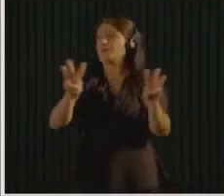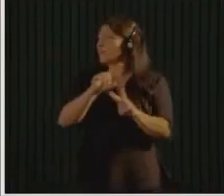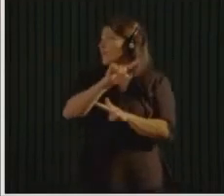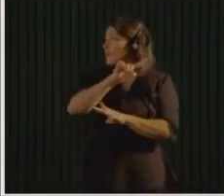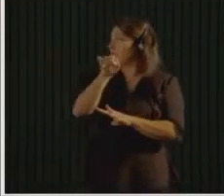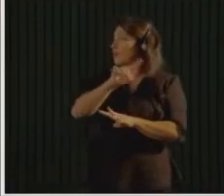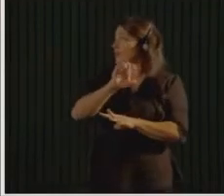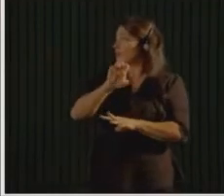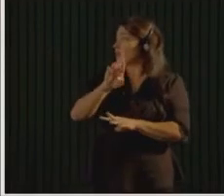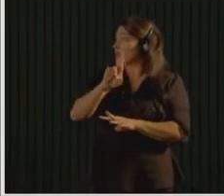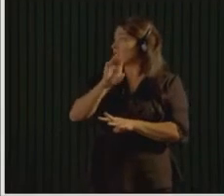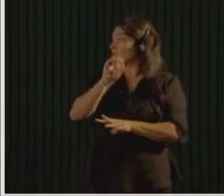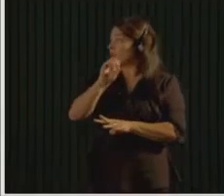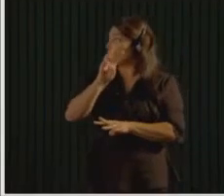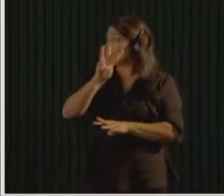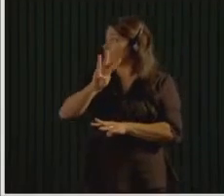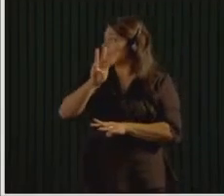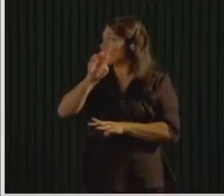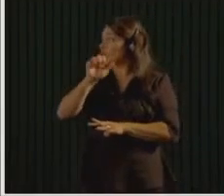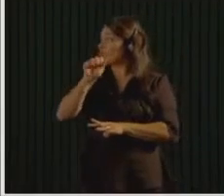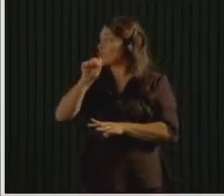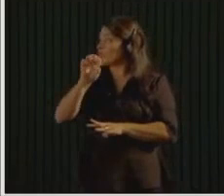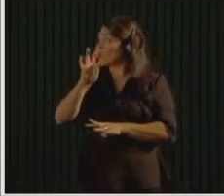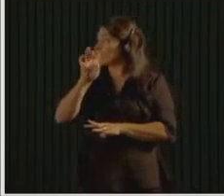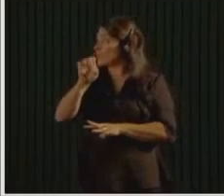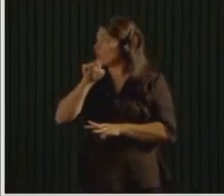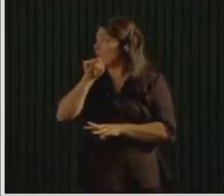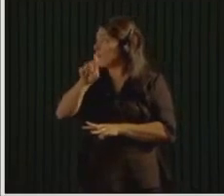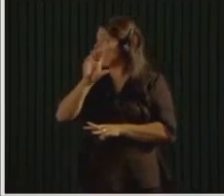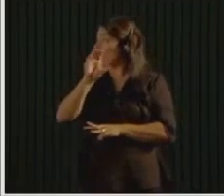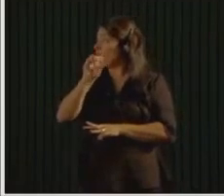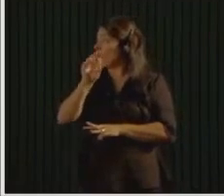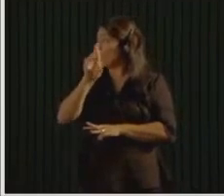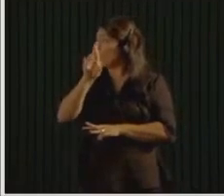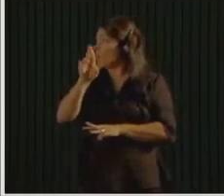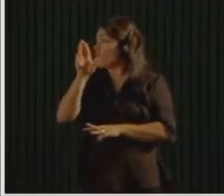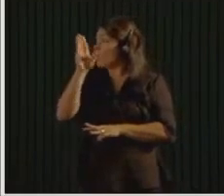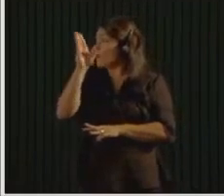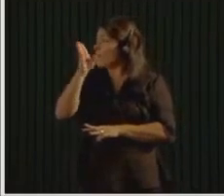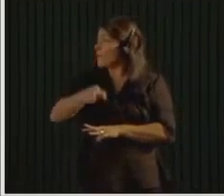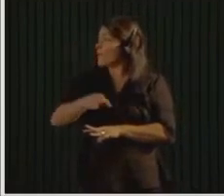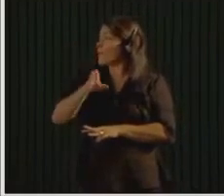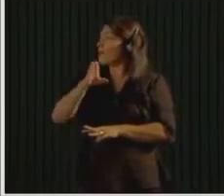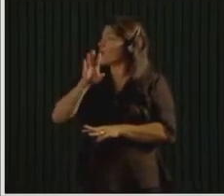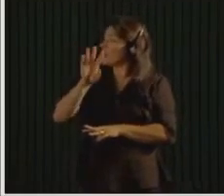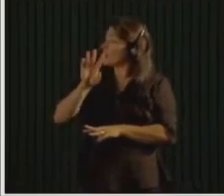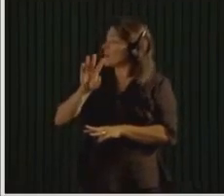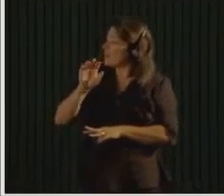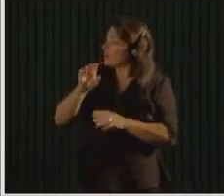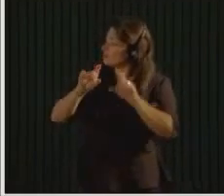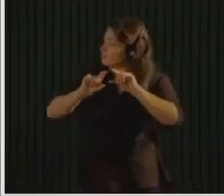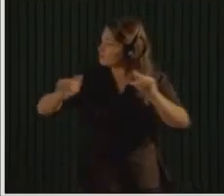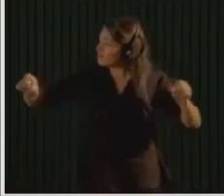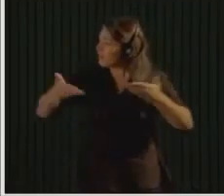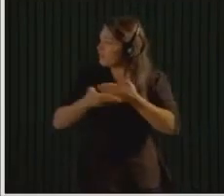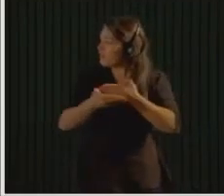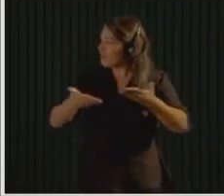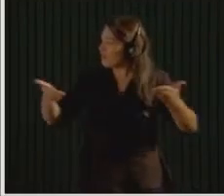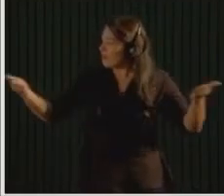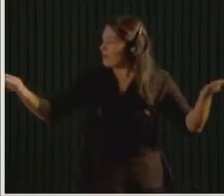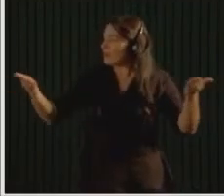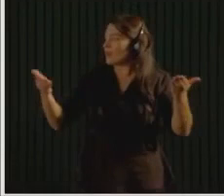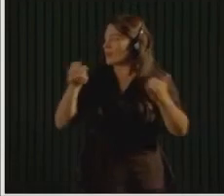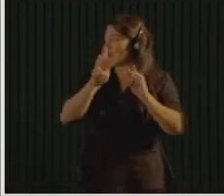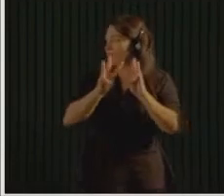upcoming. And we will be offering a Zero Waste, Introduction to Zero Waste this fall in